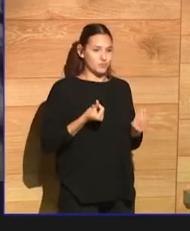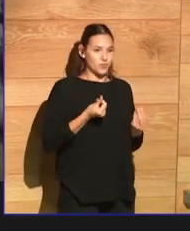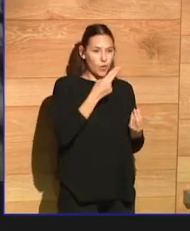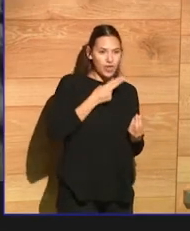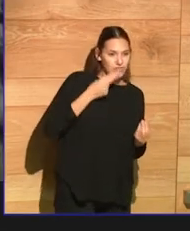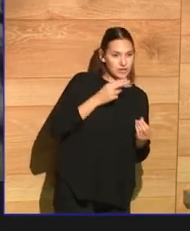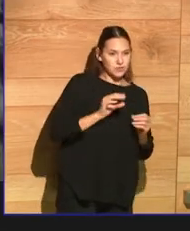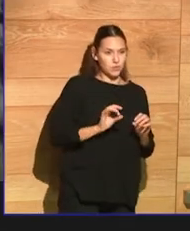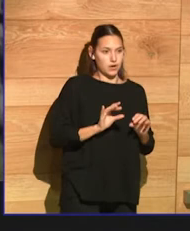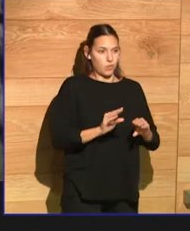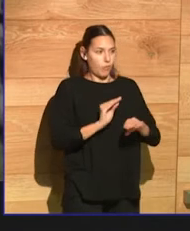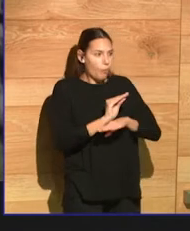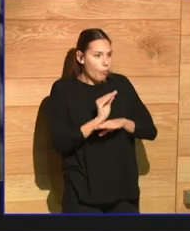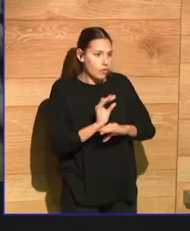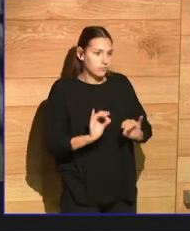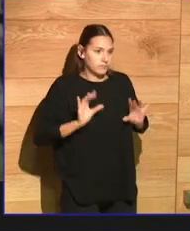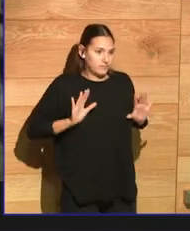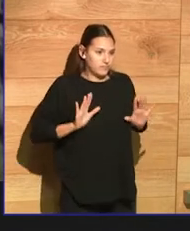much of Puritan?